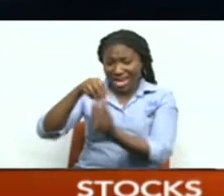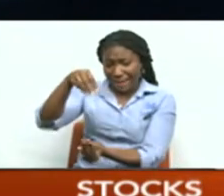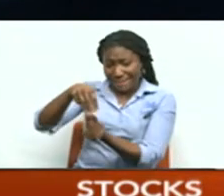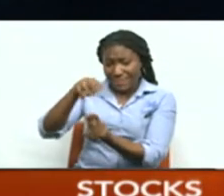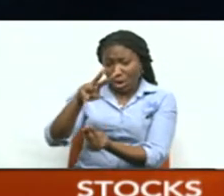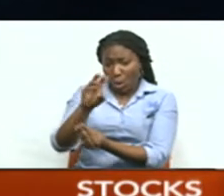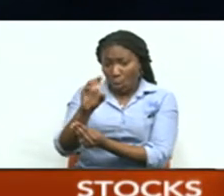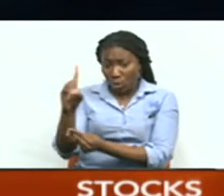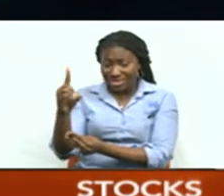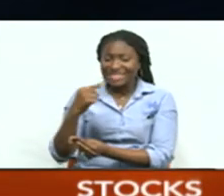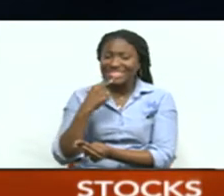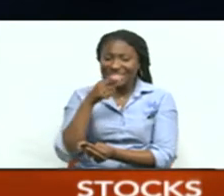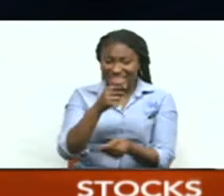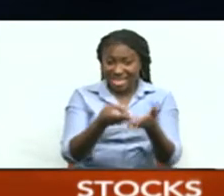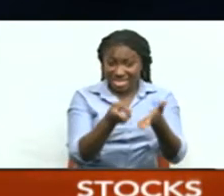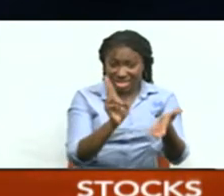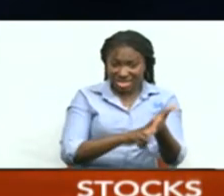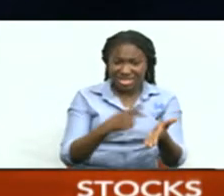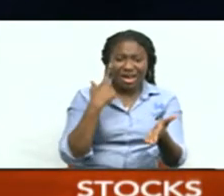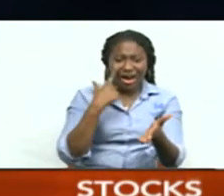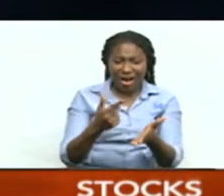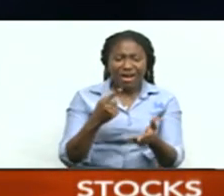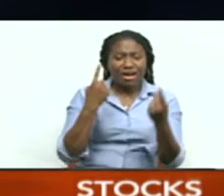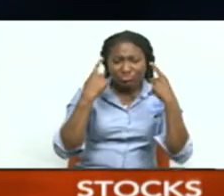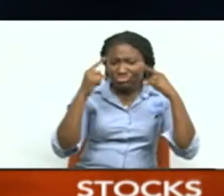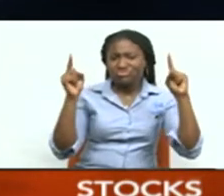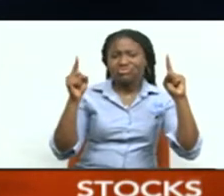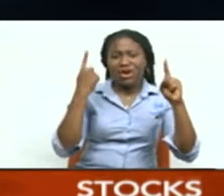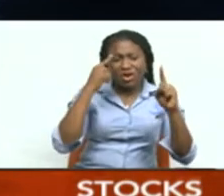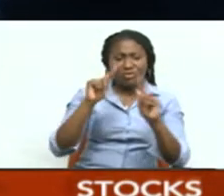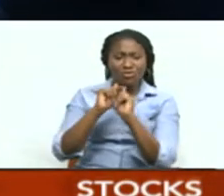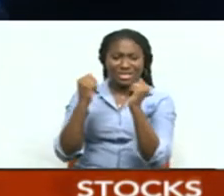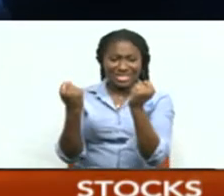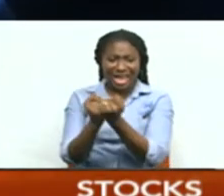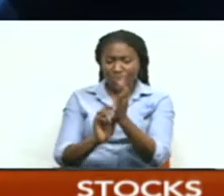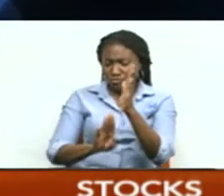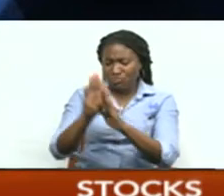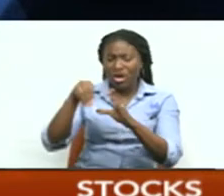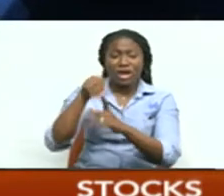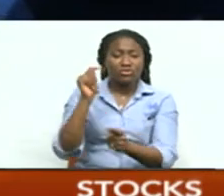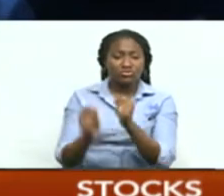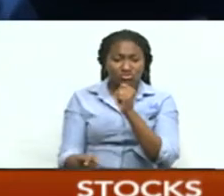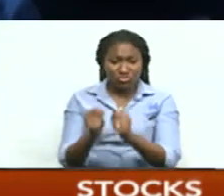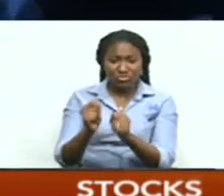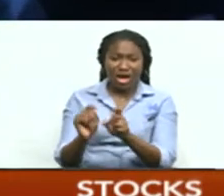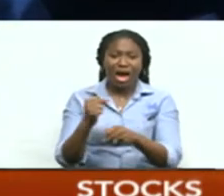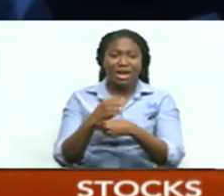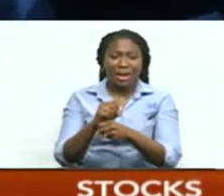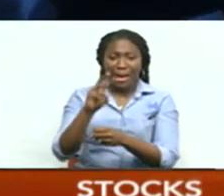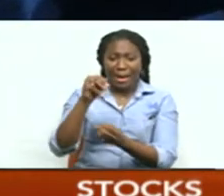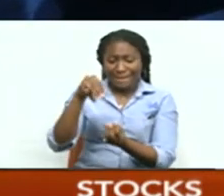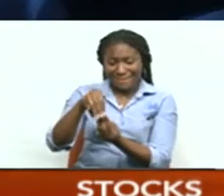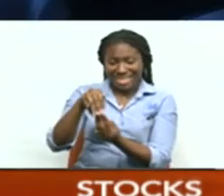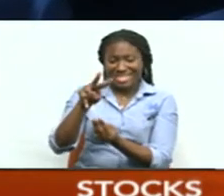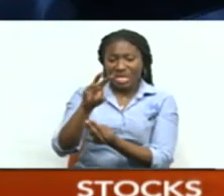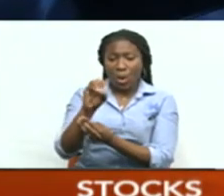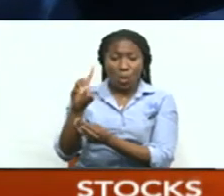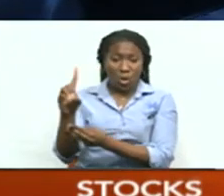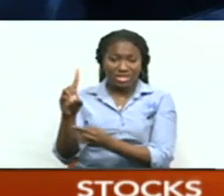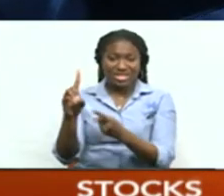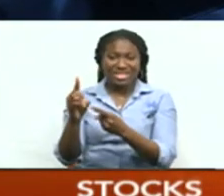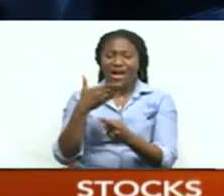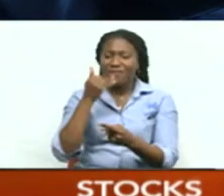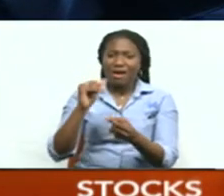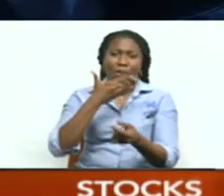notes that this agreement is a strategic achievement for its team in Trinidad, solidifying Massey Wood as the frontrunner